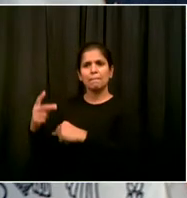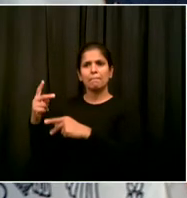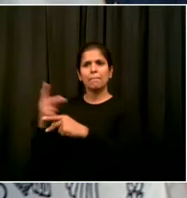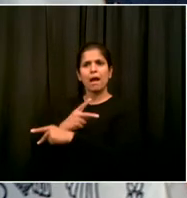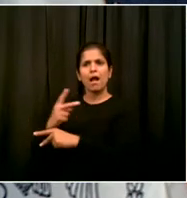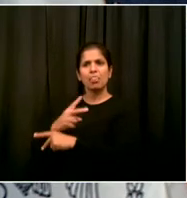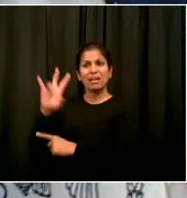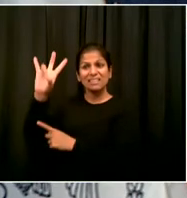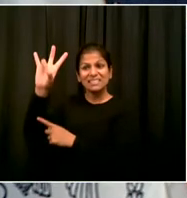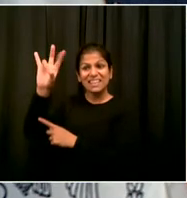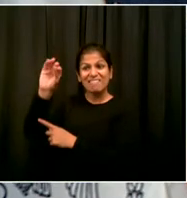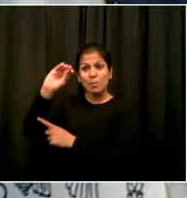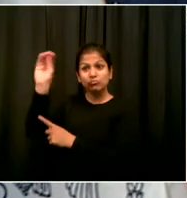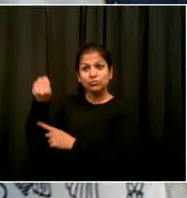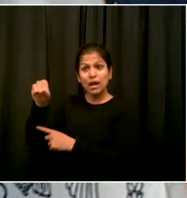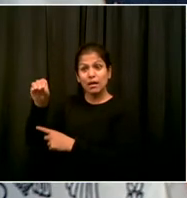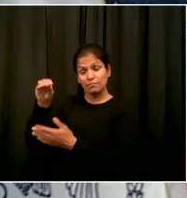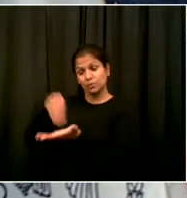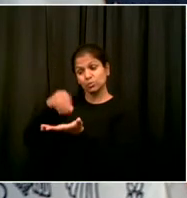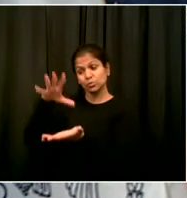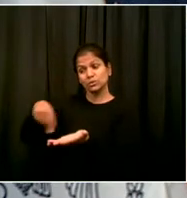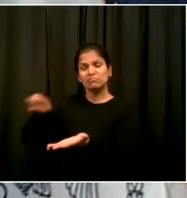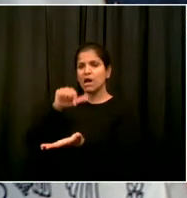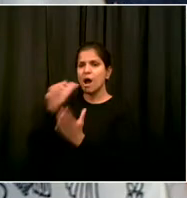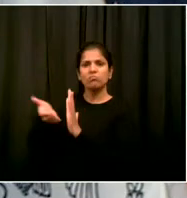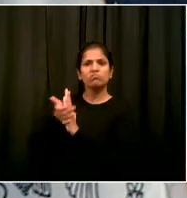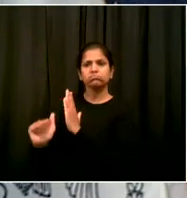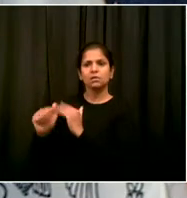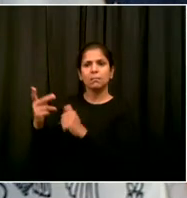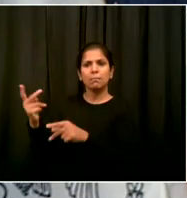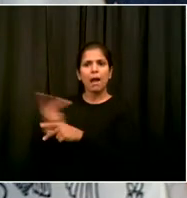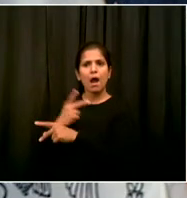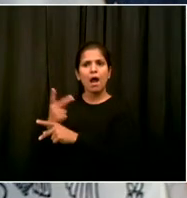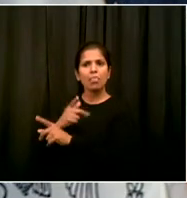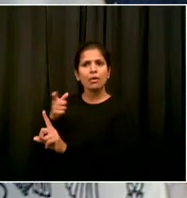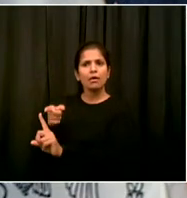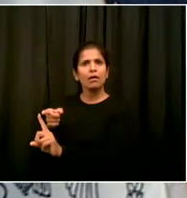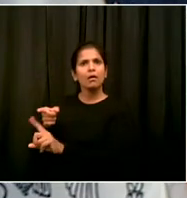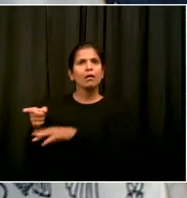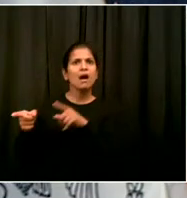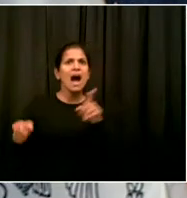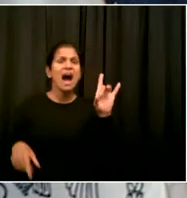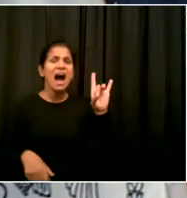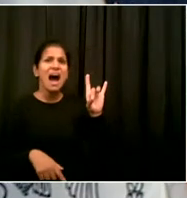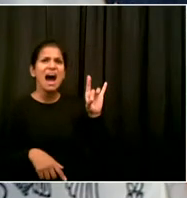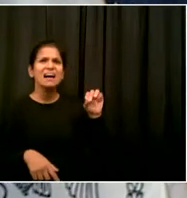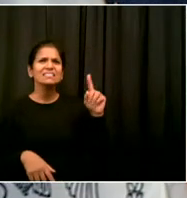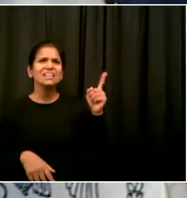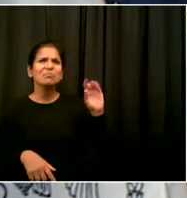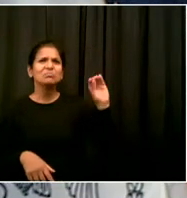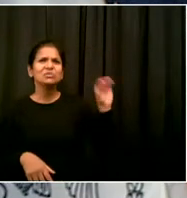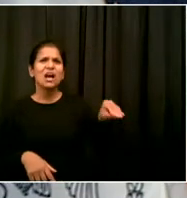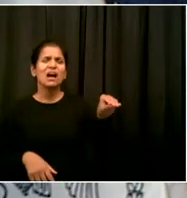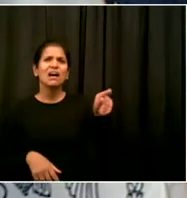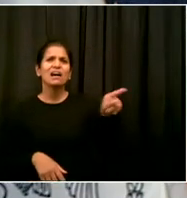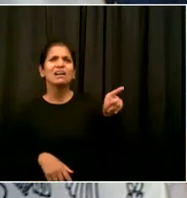this is 2019, so pre-COVID. Yeah, Julia, I need to get briefed on those results. Some of the